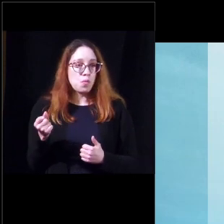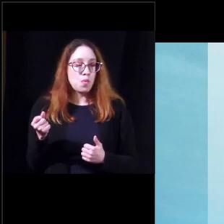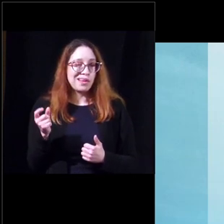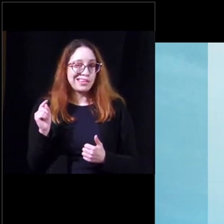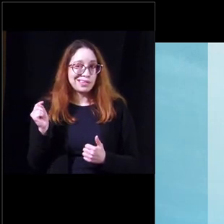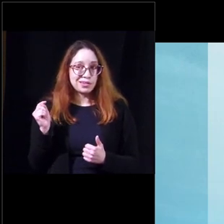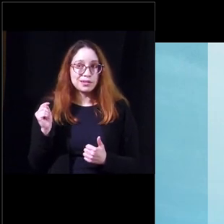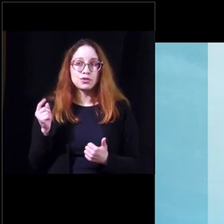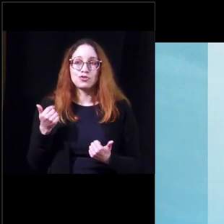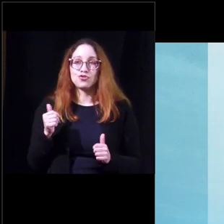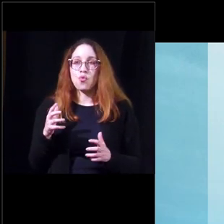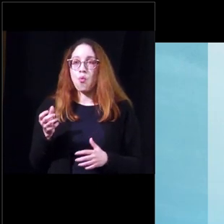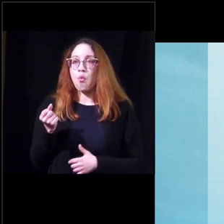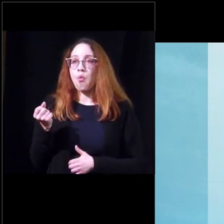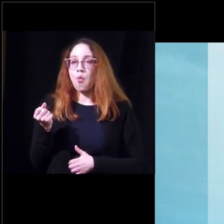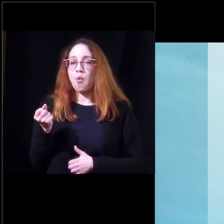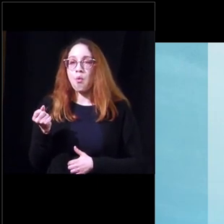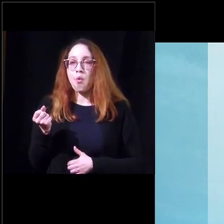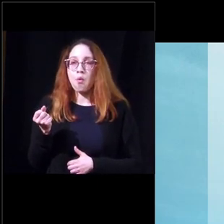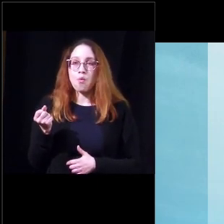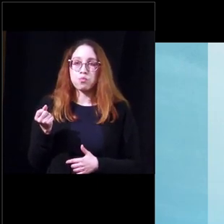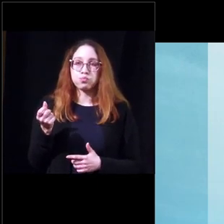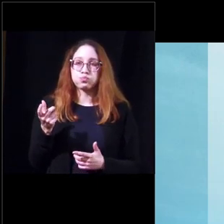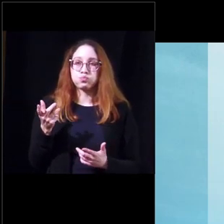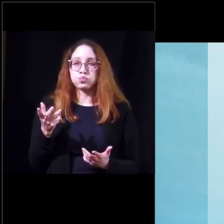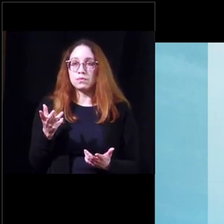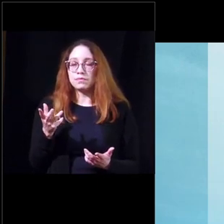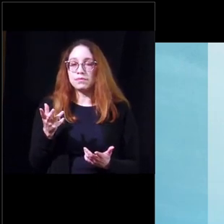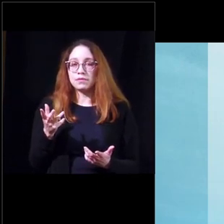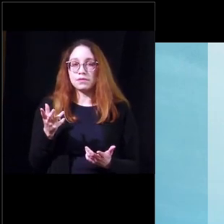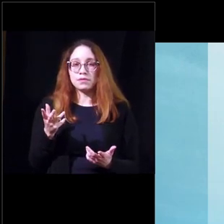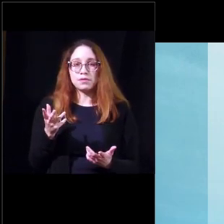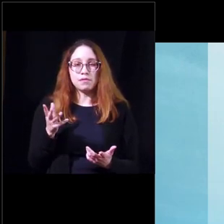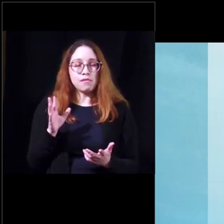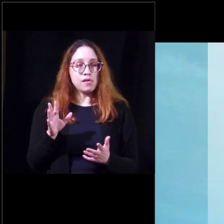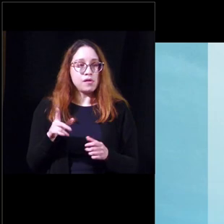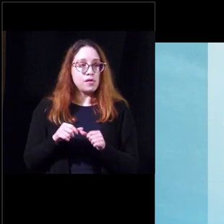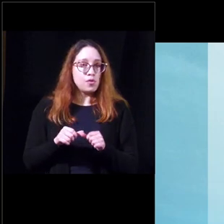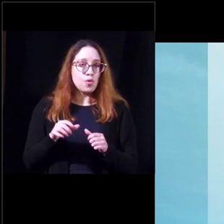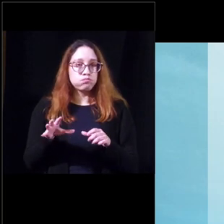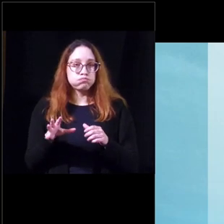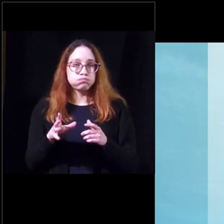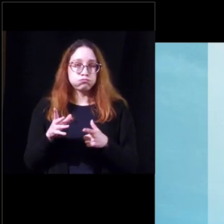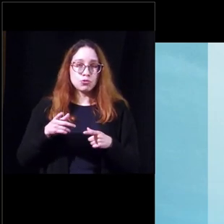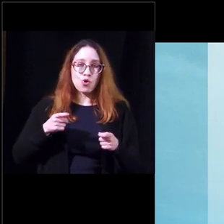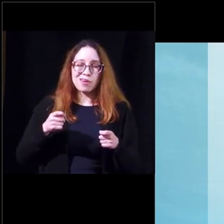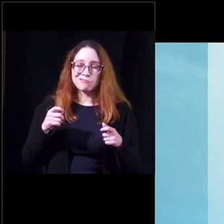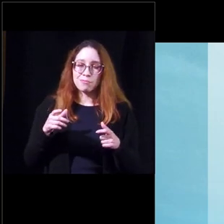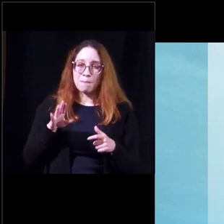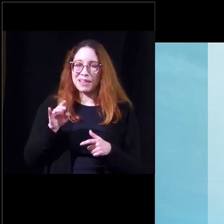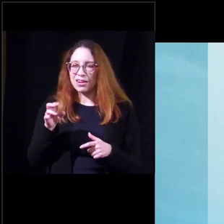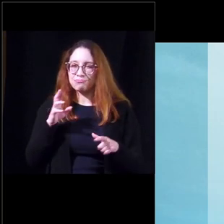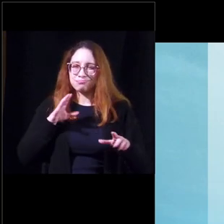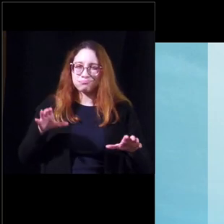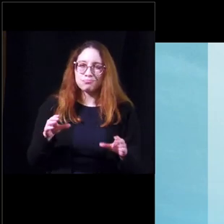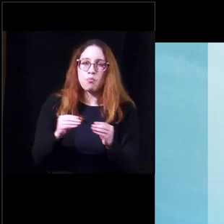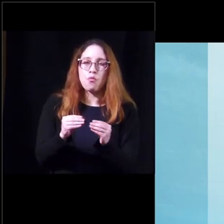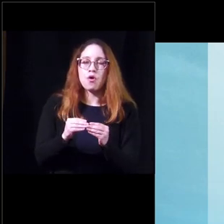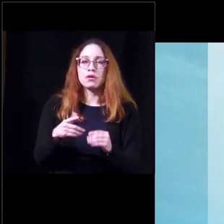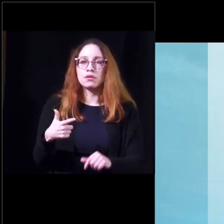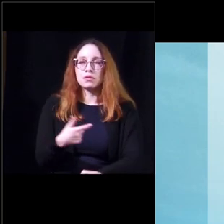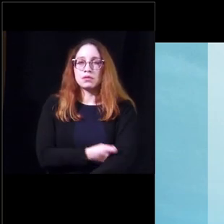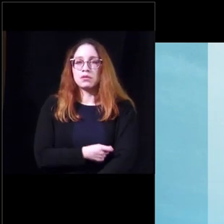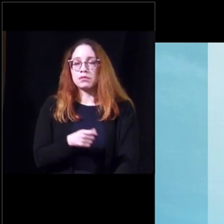urine being able to hold on to the urine for the urge incontinence and overactive bladder we sometimes inject